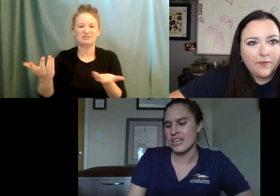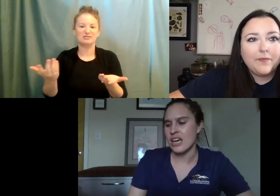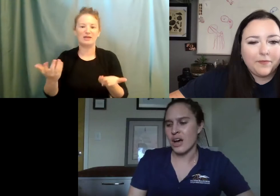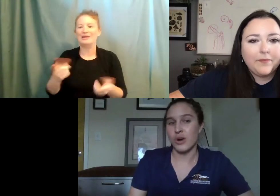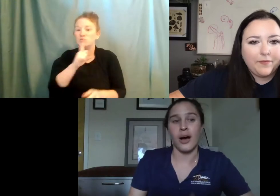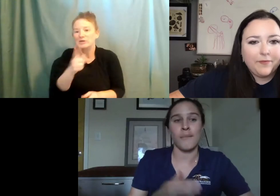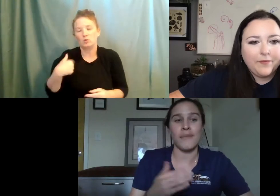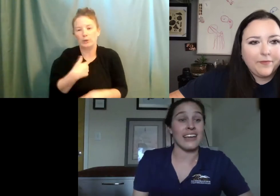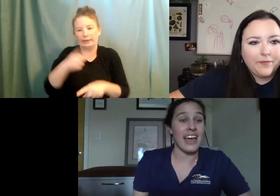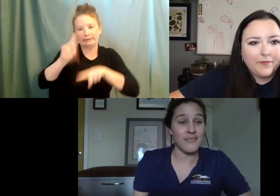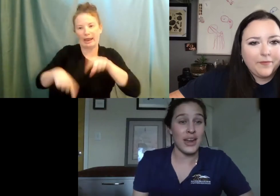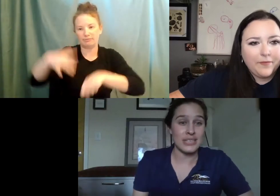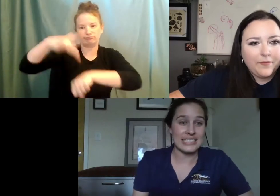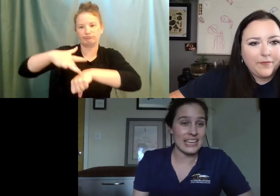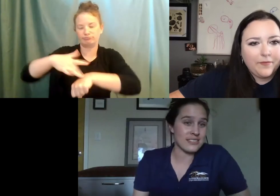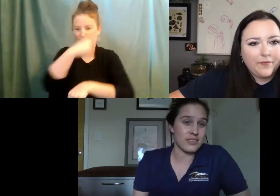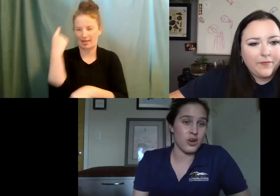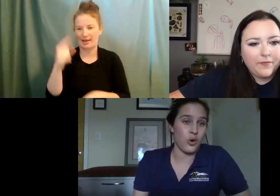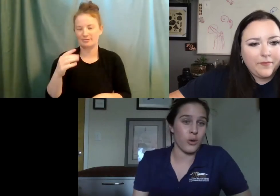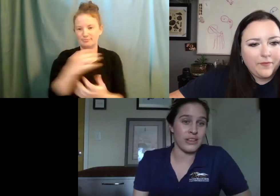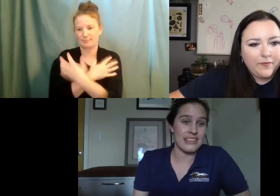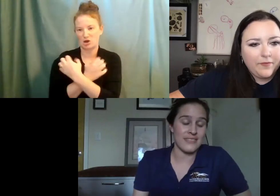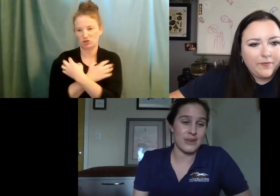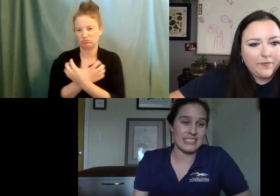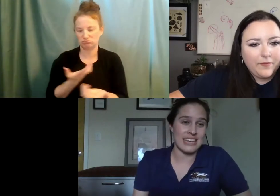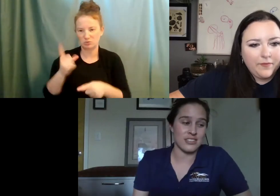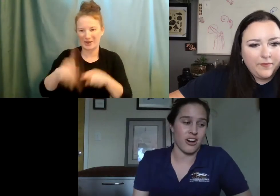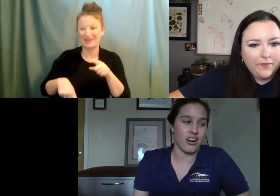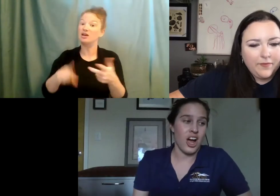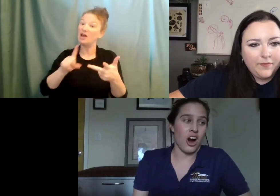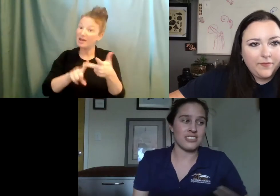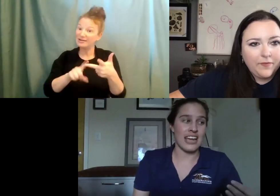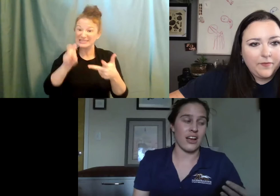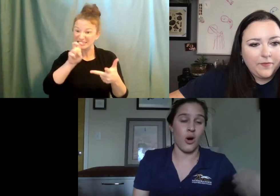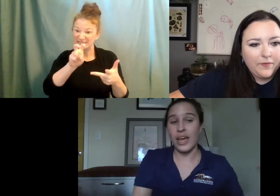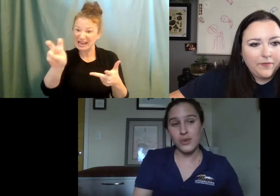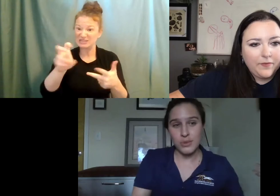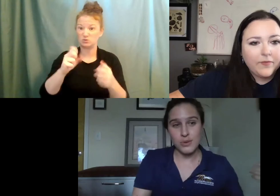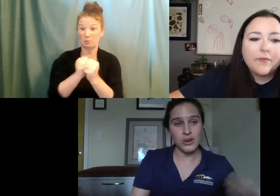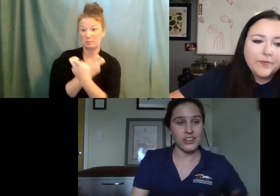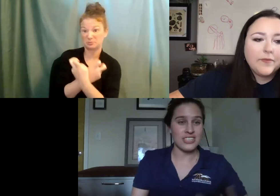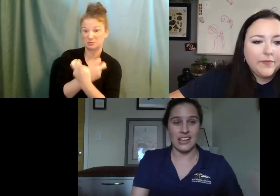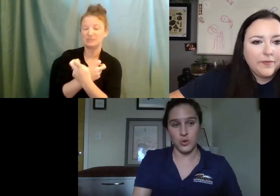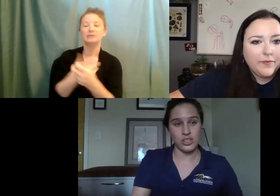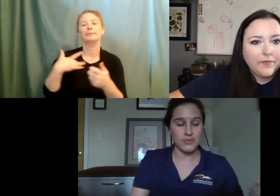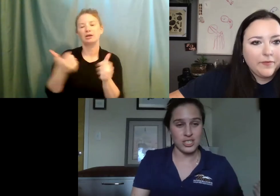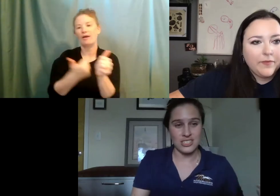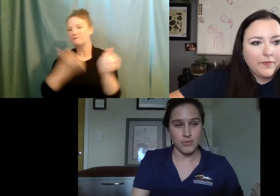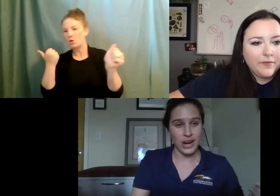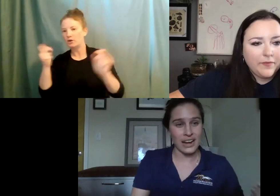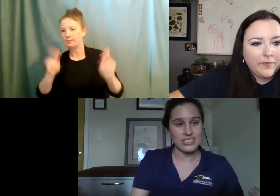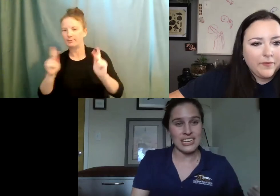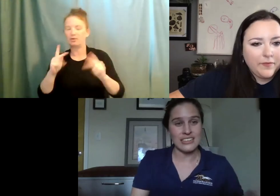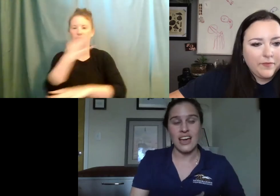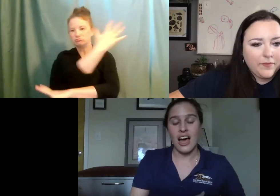often. Um, and again, venomous snakes, you know, normally these venomous snakes are, are staying away from people. They're staying in the woods, especially